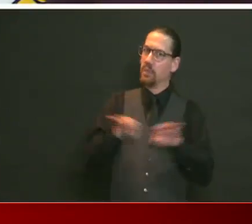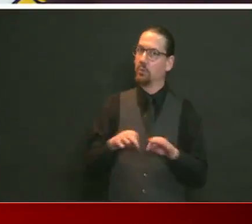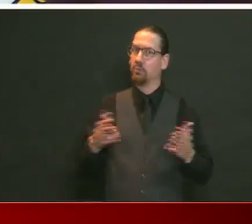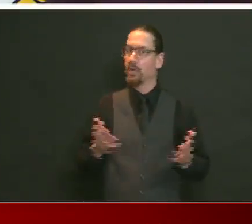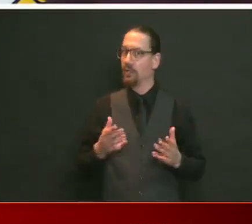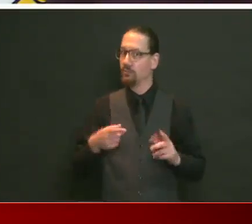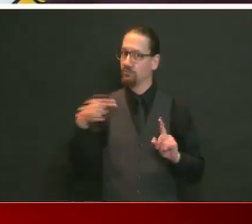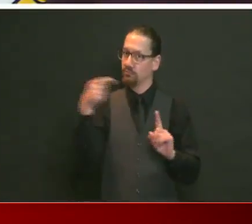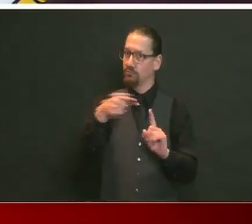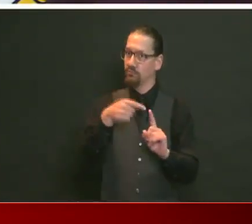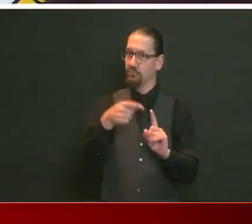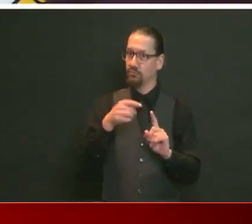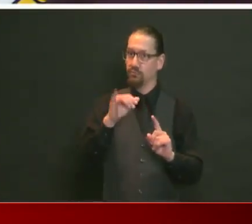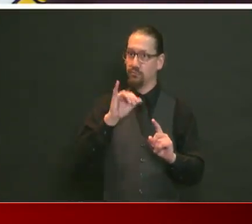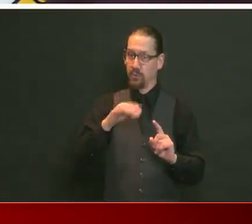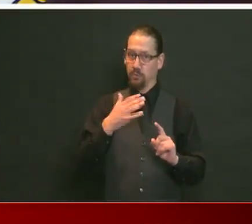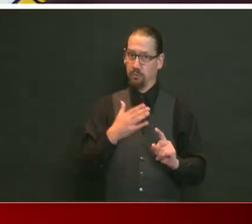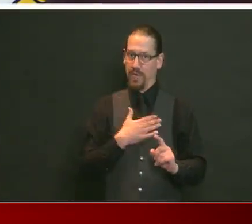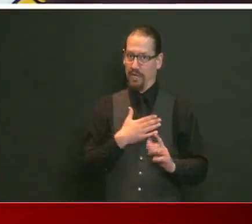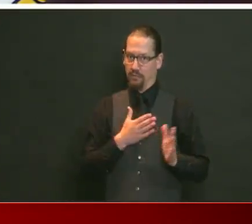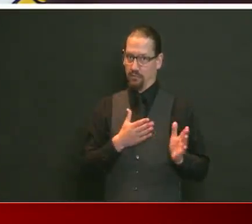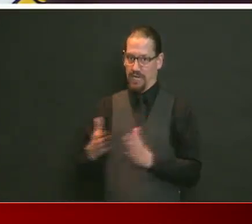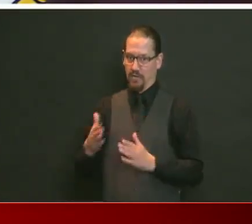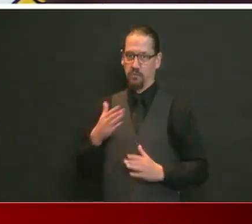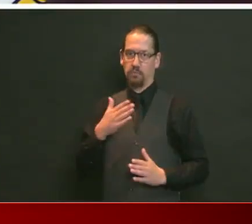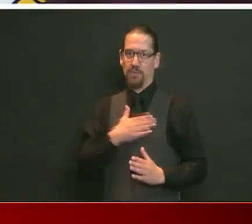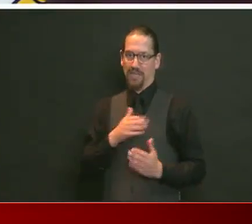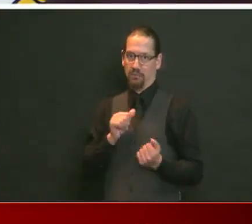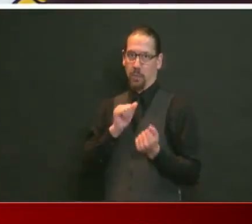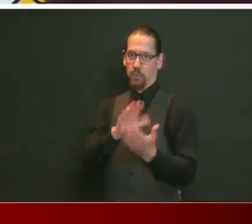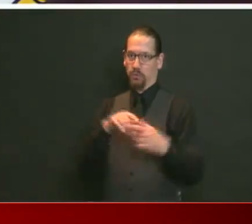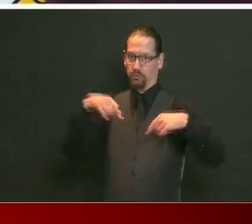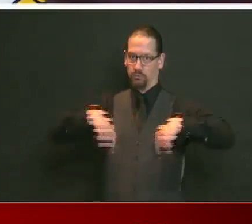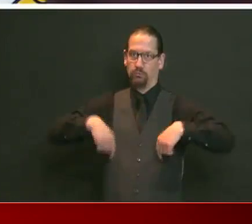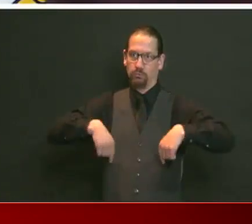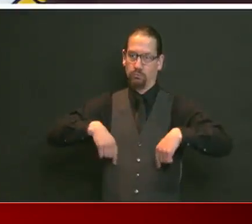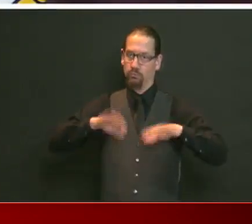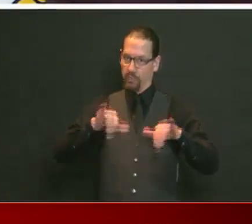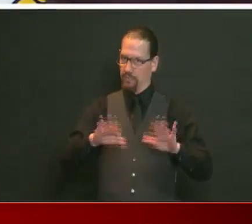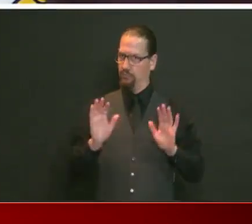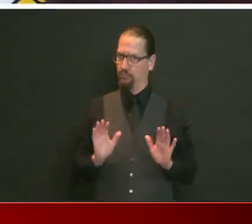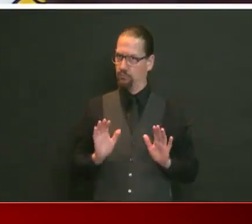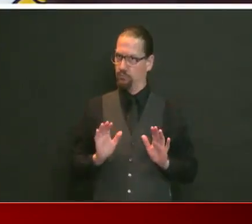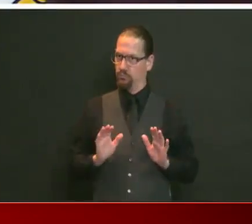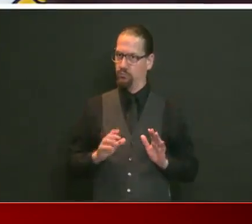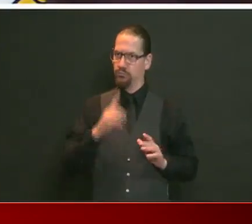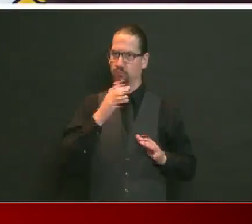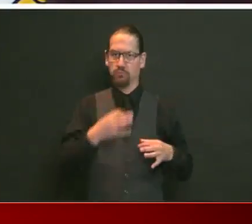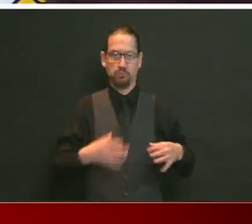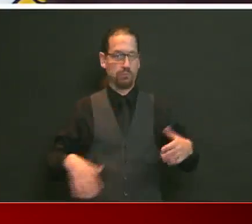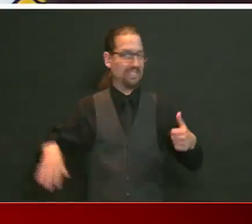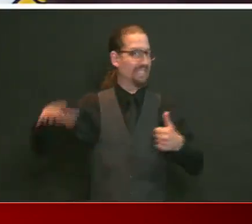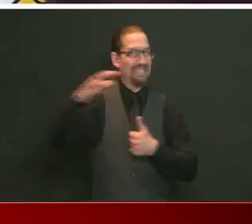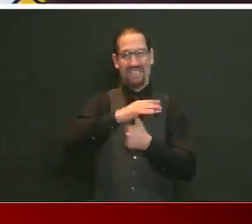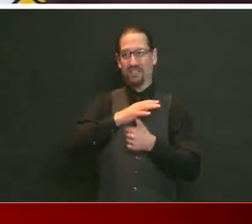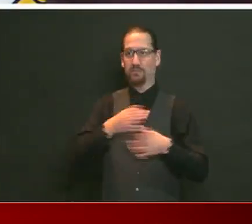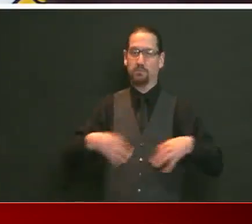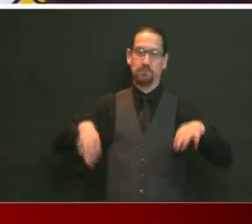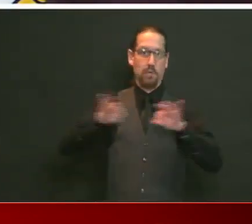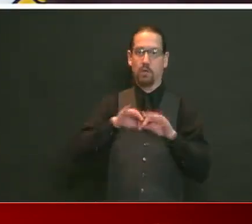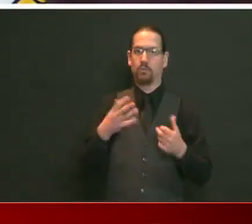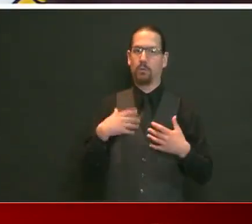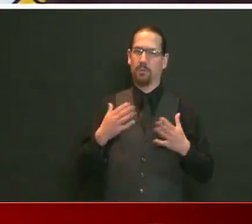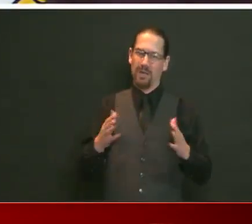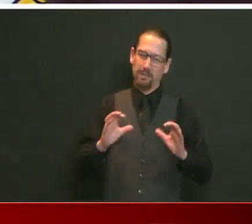My approach, the approach I'm taking, has been to prioritize work, right? We